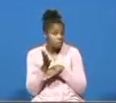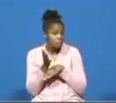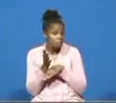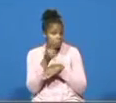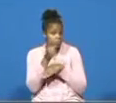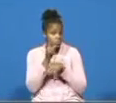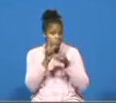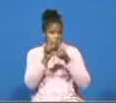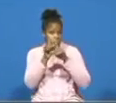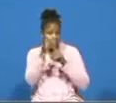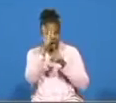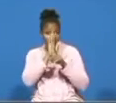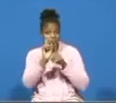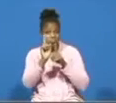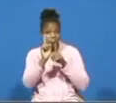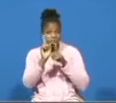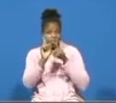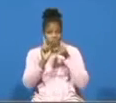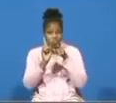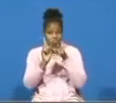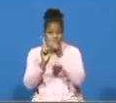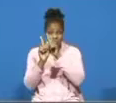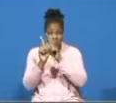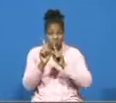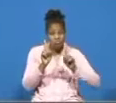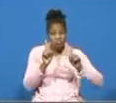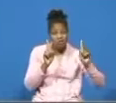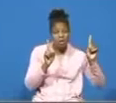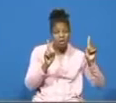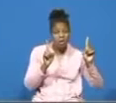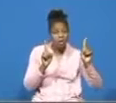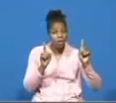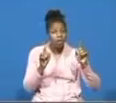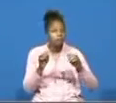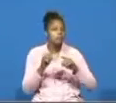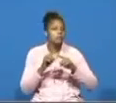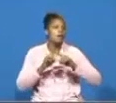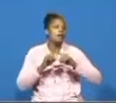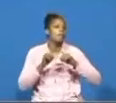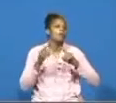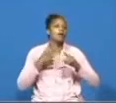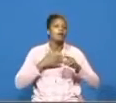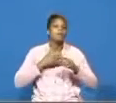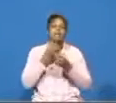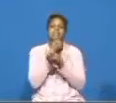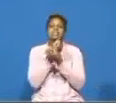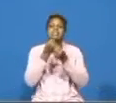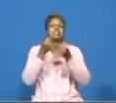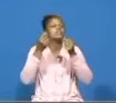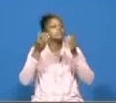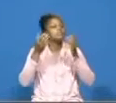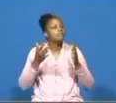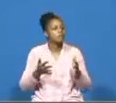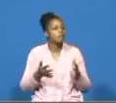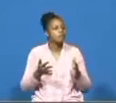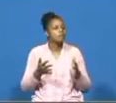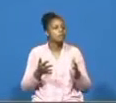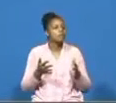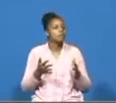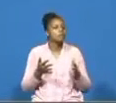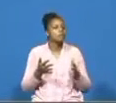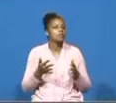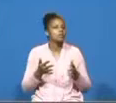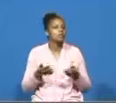but my savior what a god what a god gave me